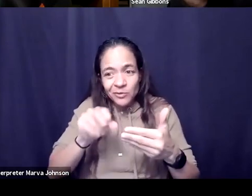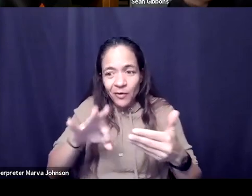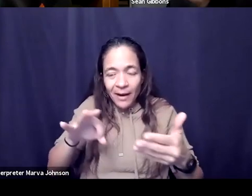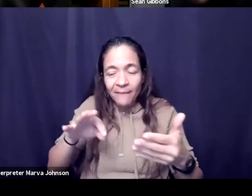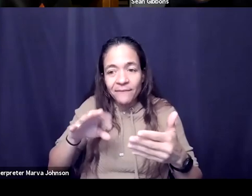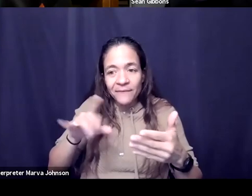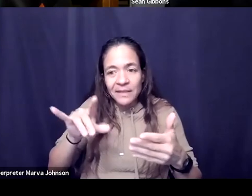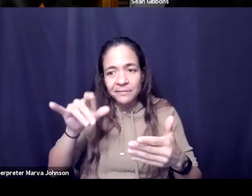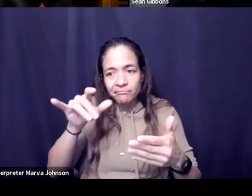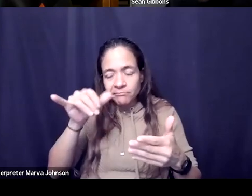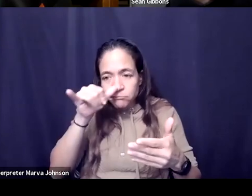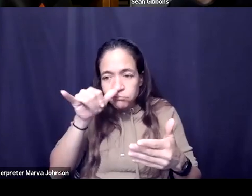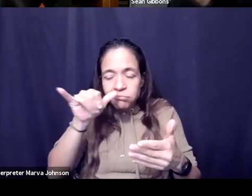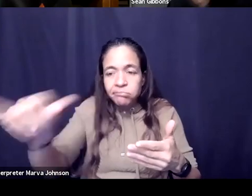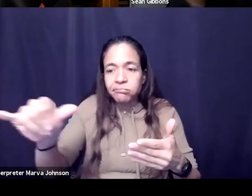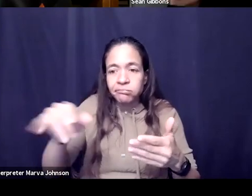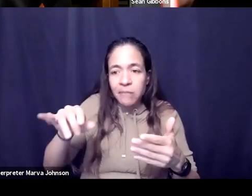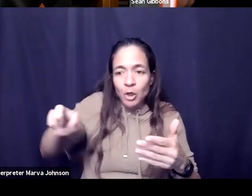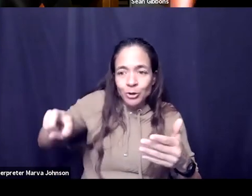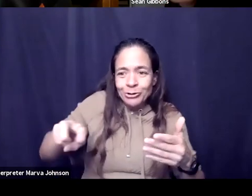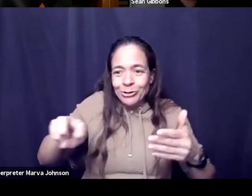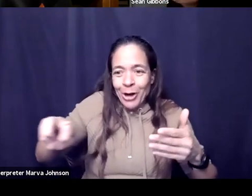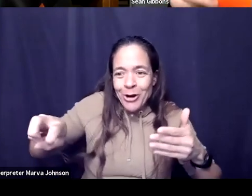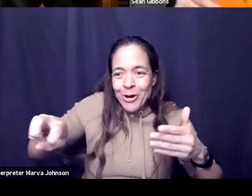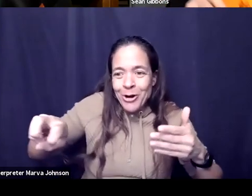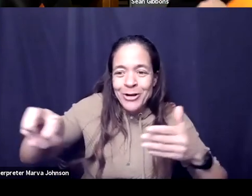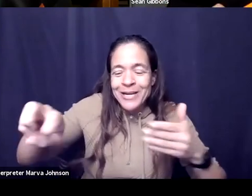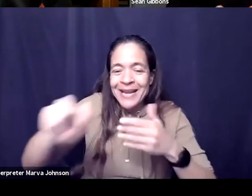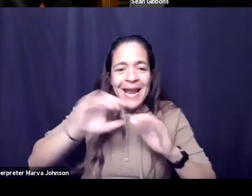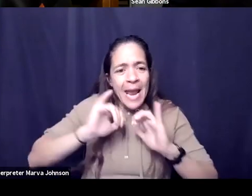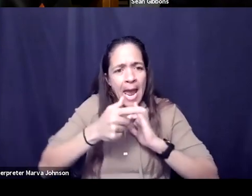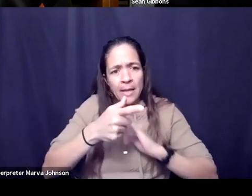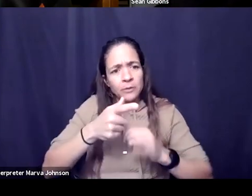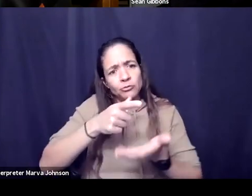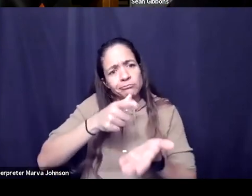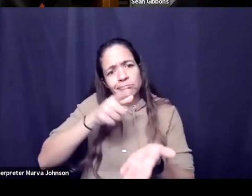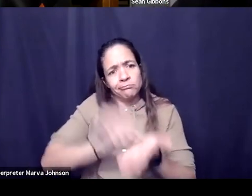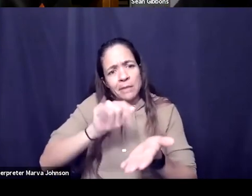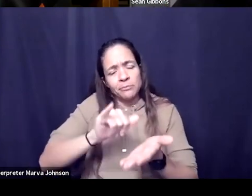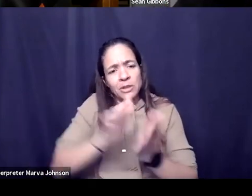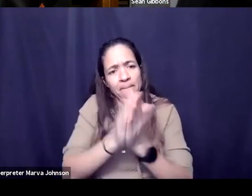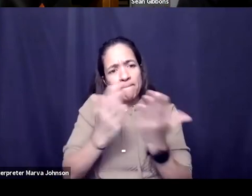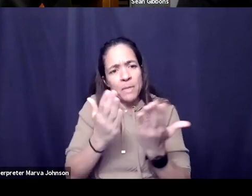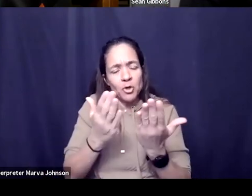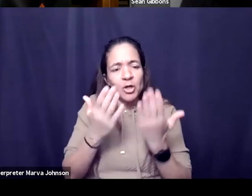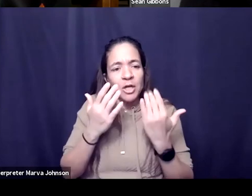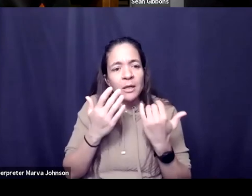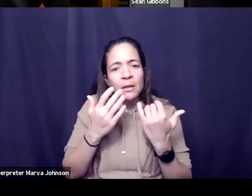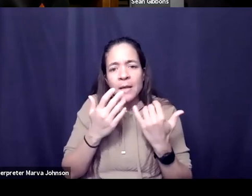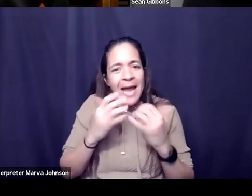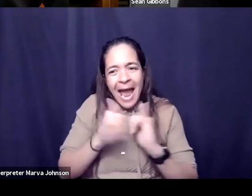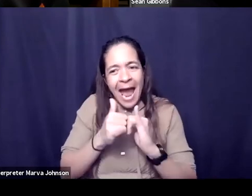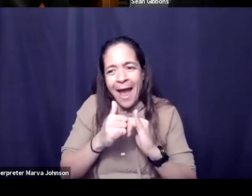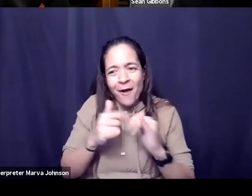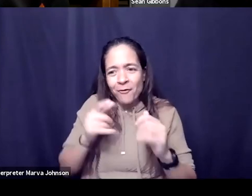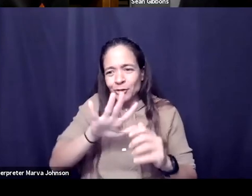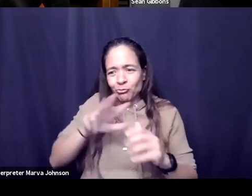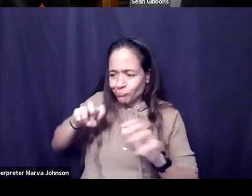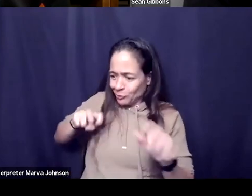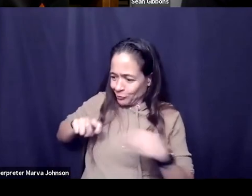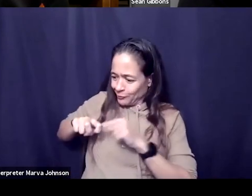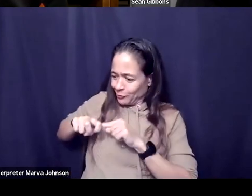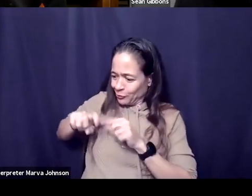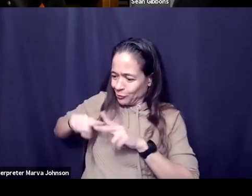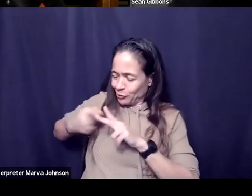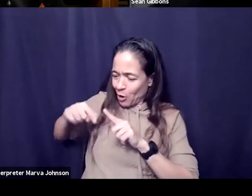question becomes how did you finally end up with this book being published and sitting in that beautiful screen behind you how did you get there why do you care so much